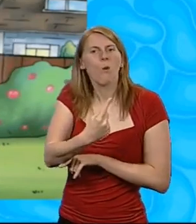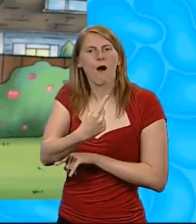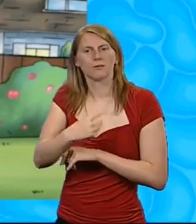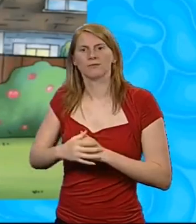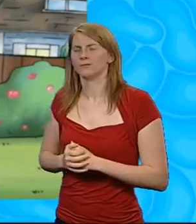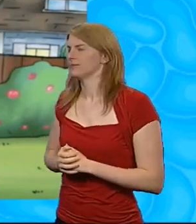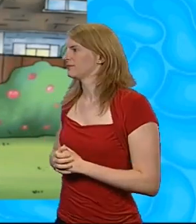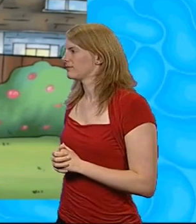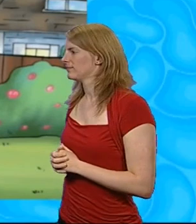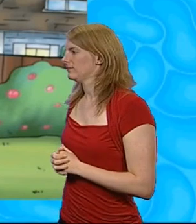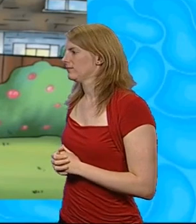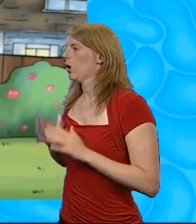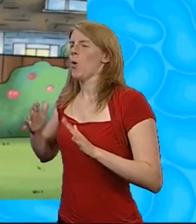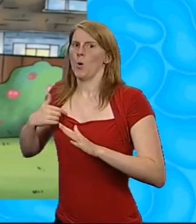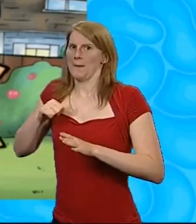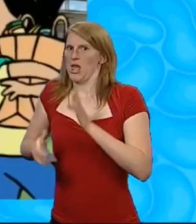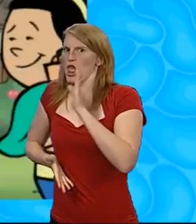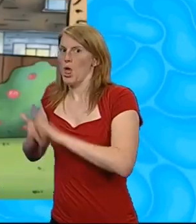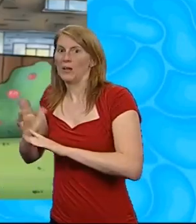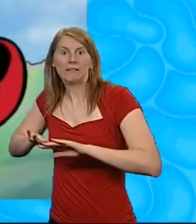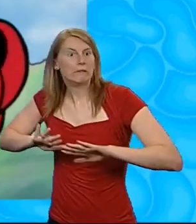go, or I'll never be ready for tomorrow. Bye!